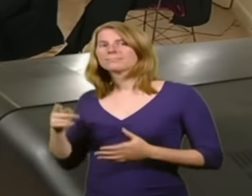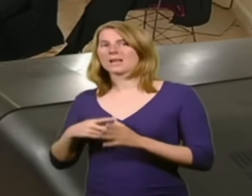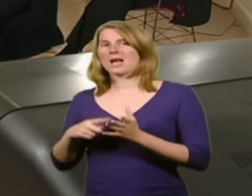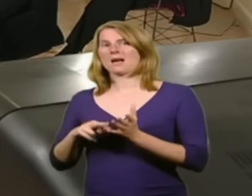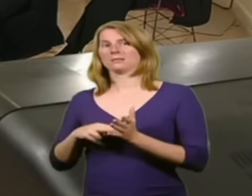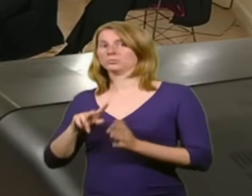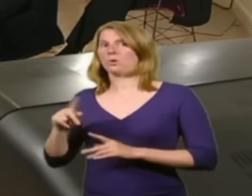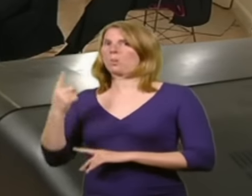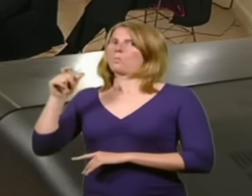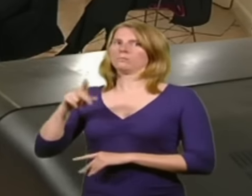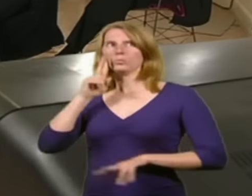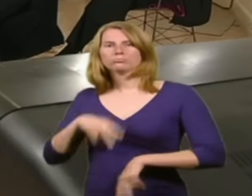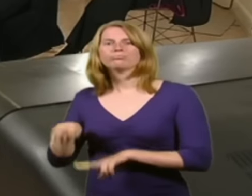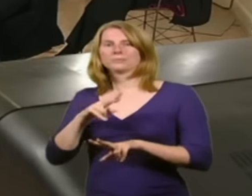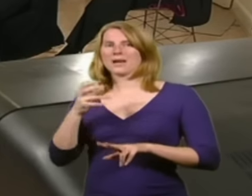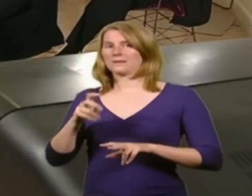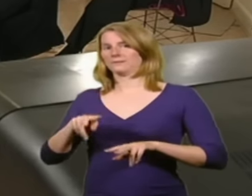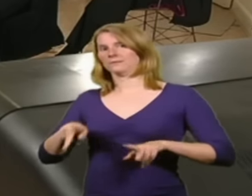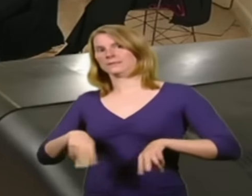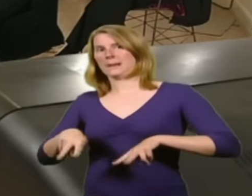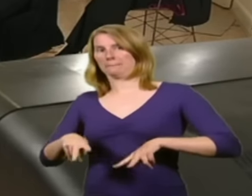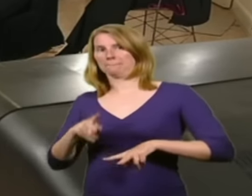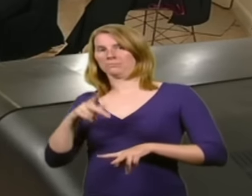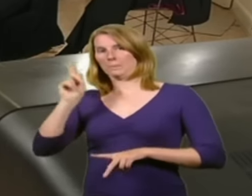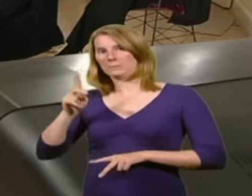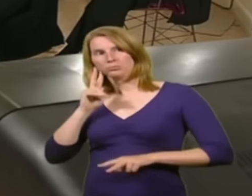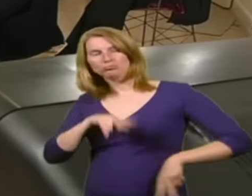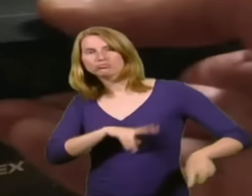they looked around, let's see if they say the same thing.